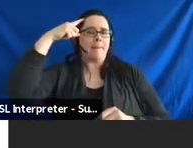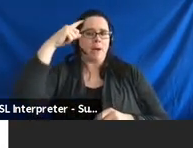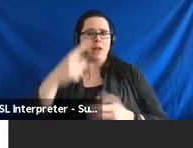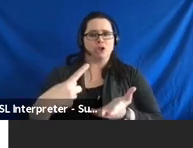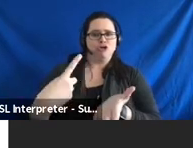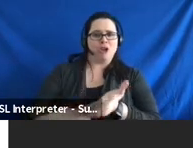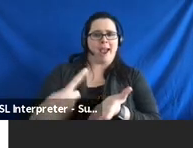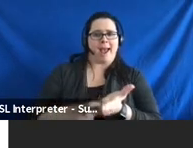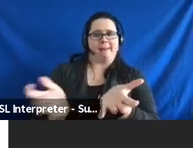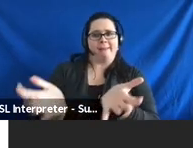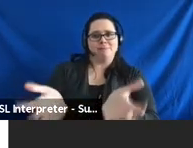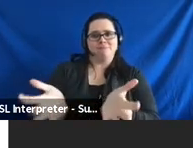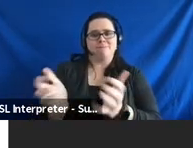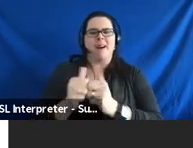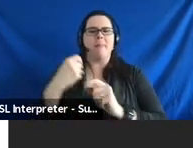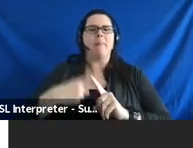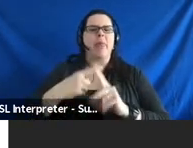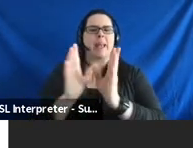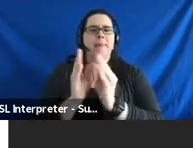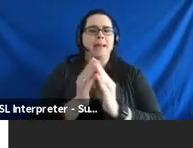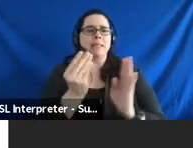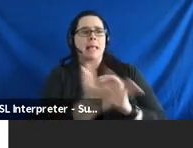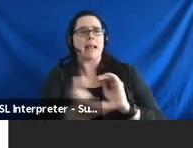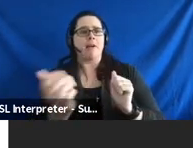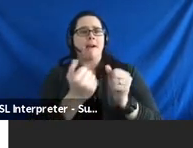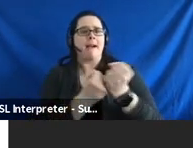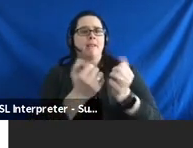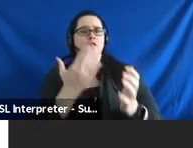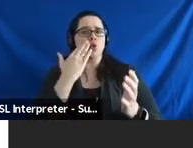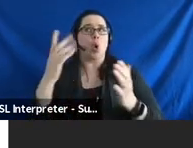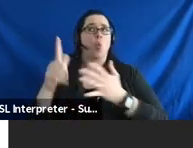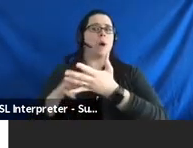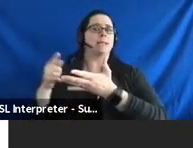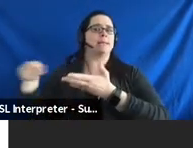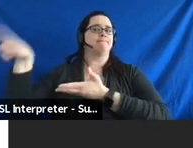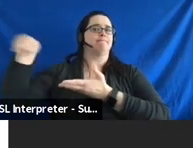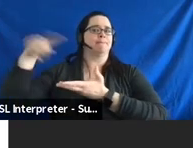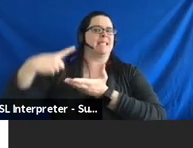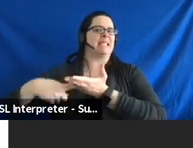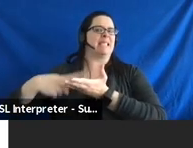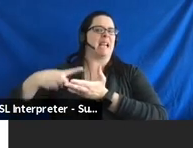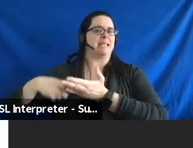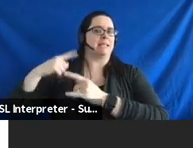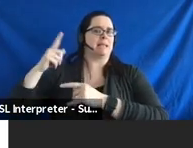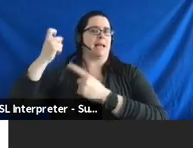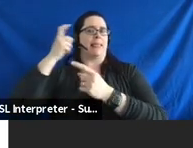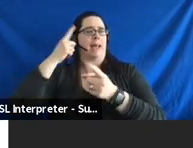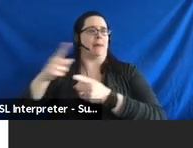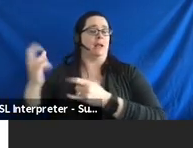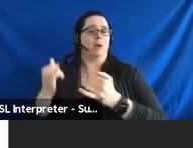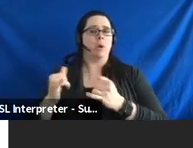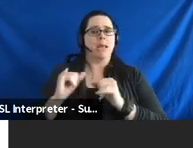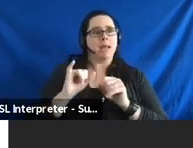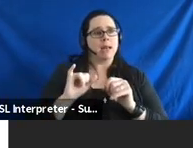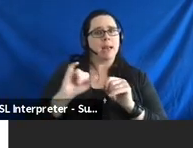least monthly meetings that we have to let our advocates know what's what's being discussed at the Capitol and ask questions that we can maybe